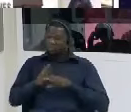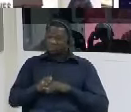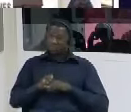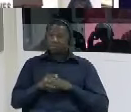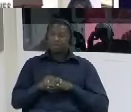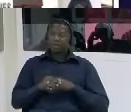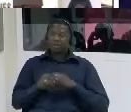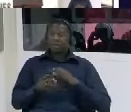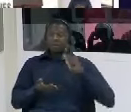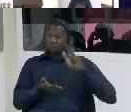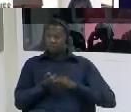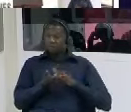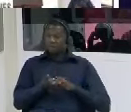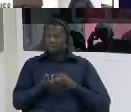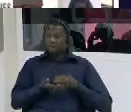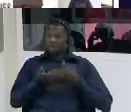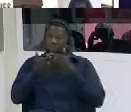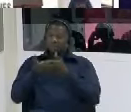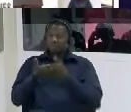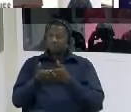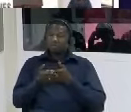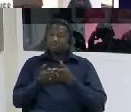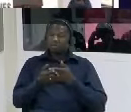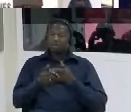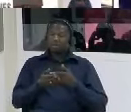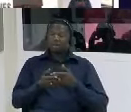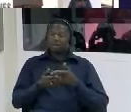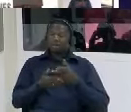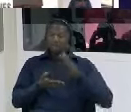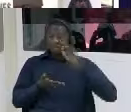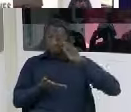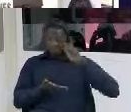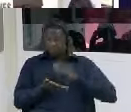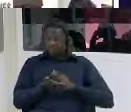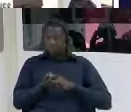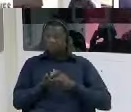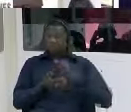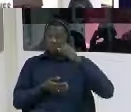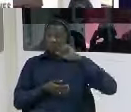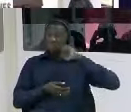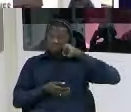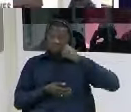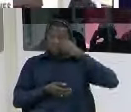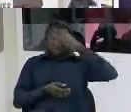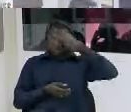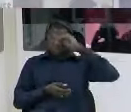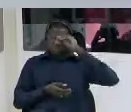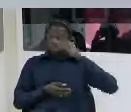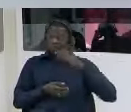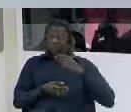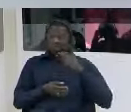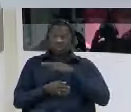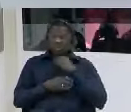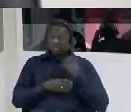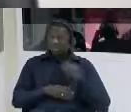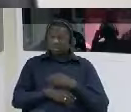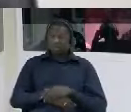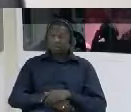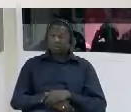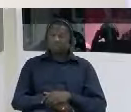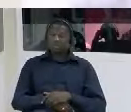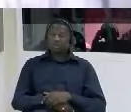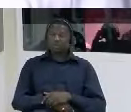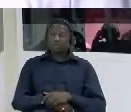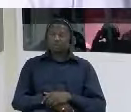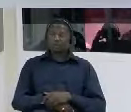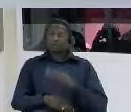and gave license to the junglers to kill yes thank you very much commissioner jones no no no what i was saying